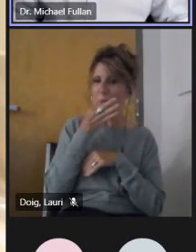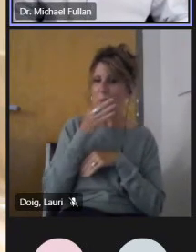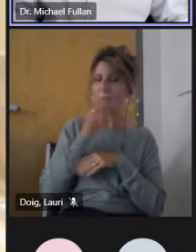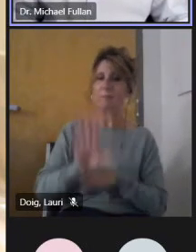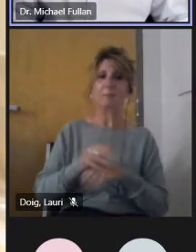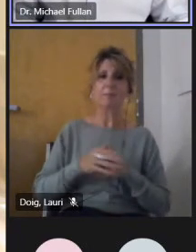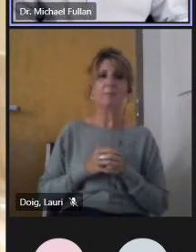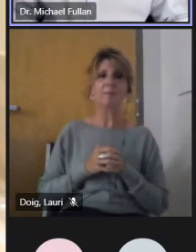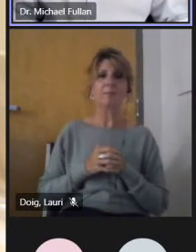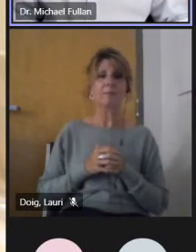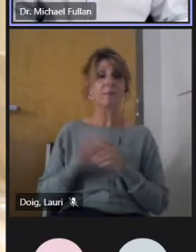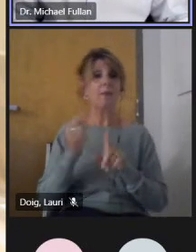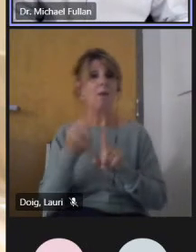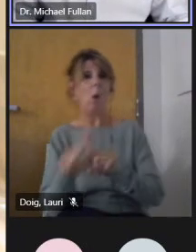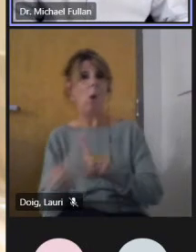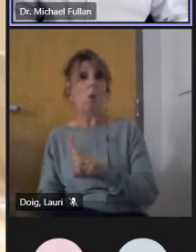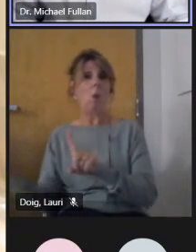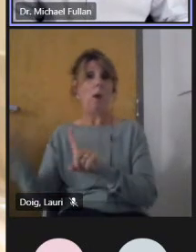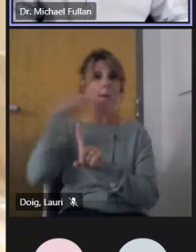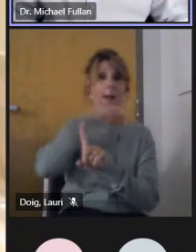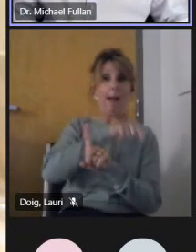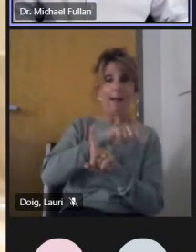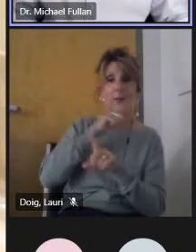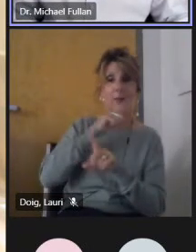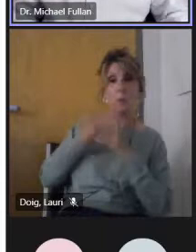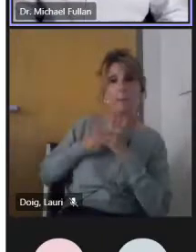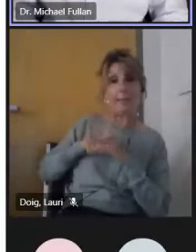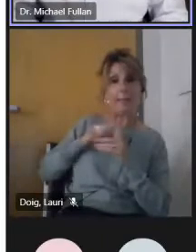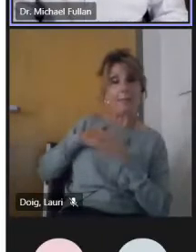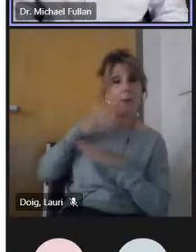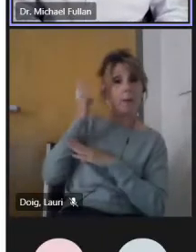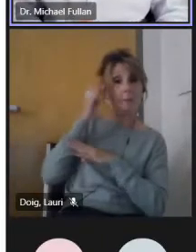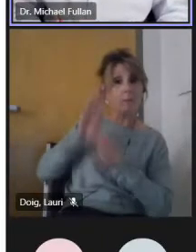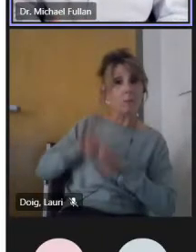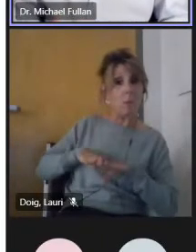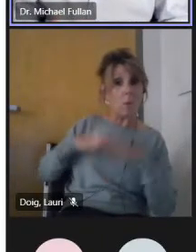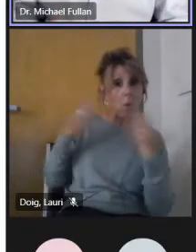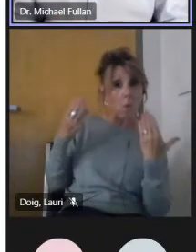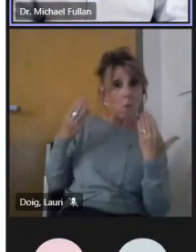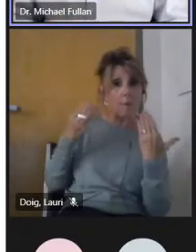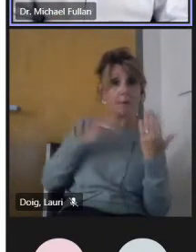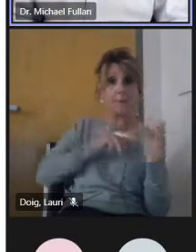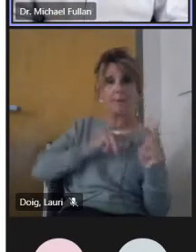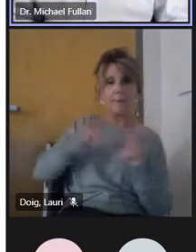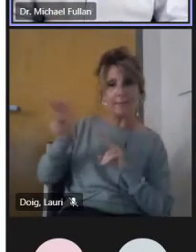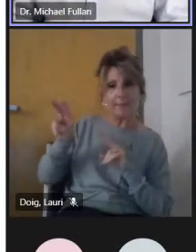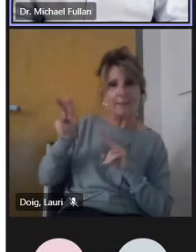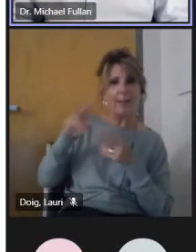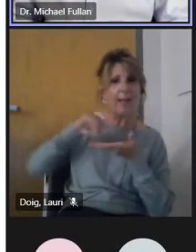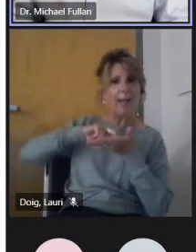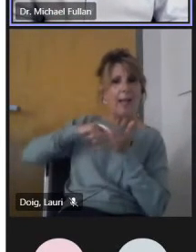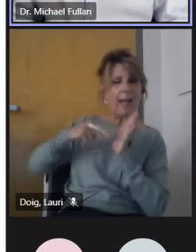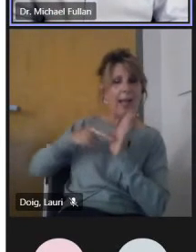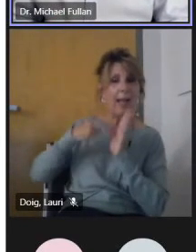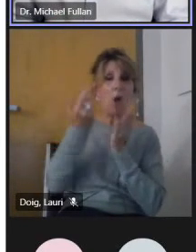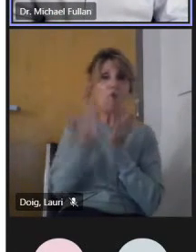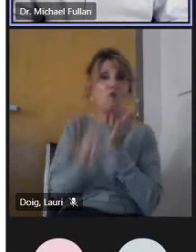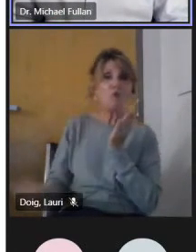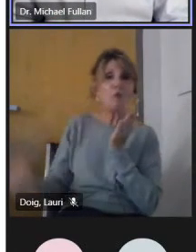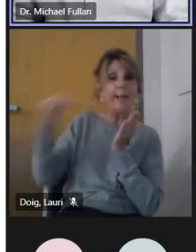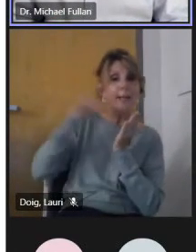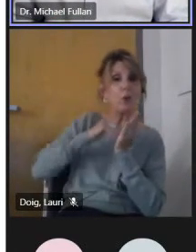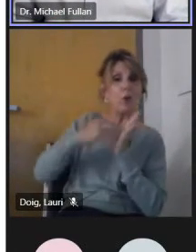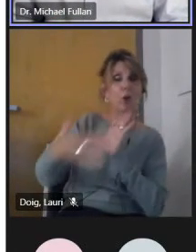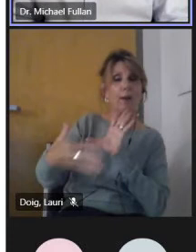flipping all the way back to the beginning of this presentation, I call this slide return engagement. And I took our findings and the findings